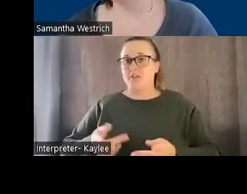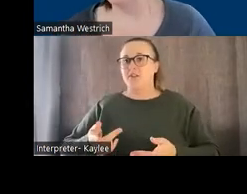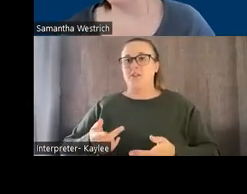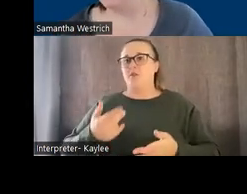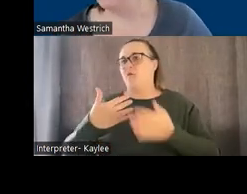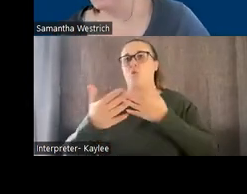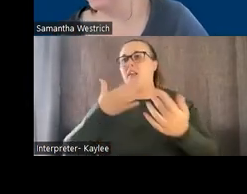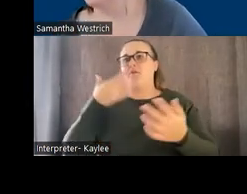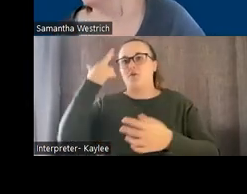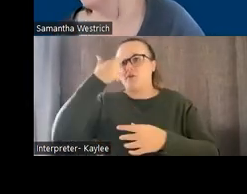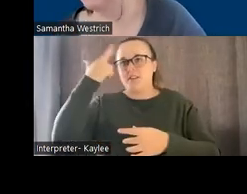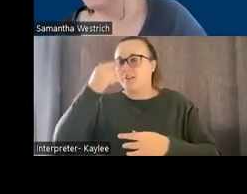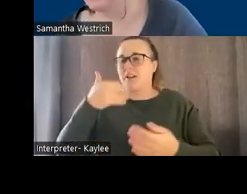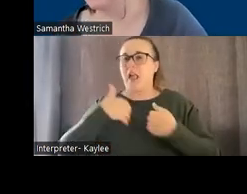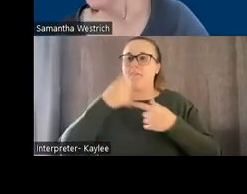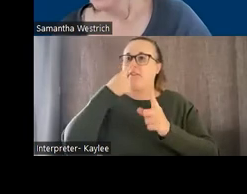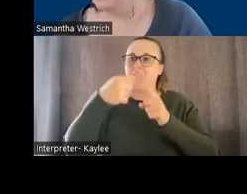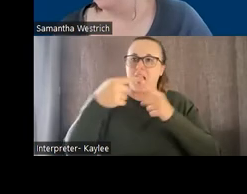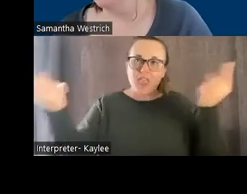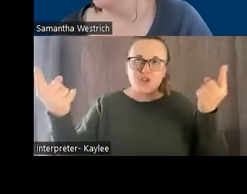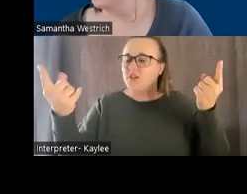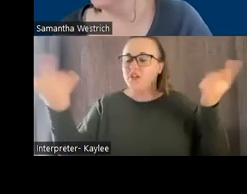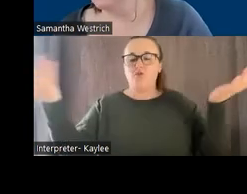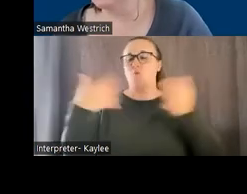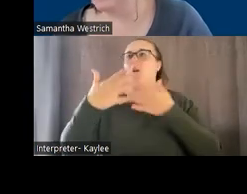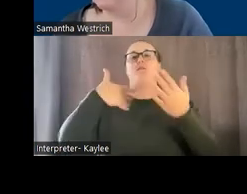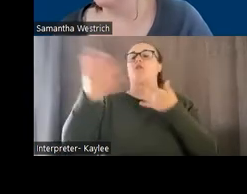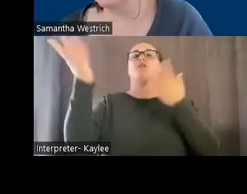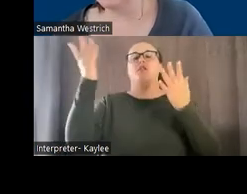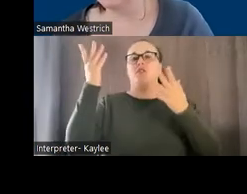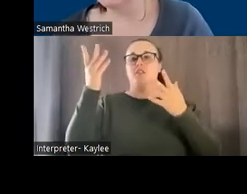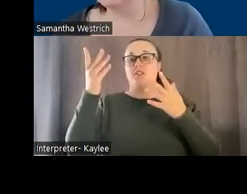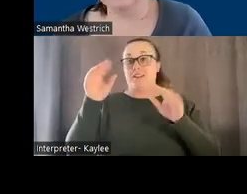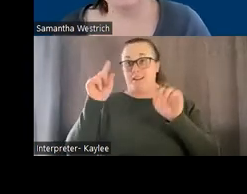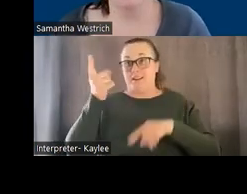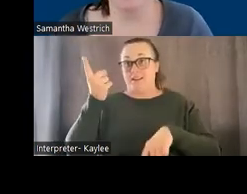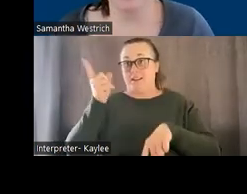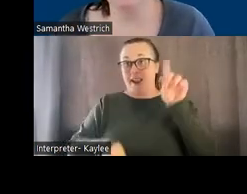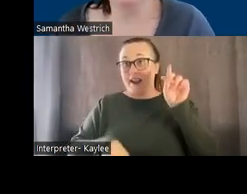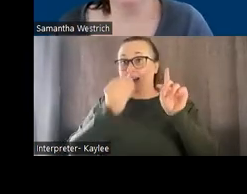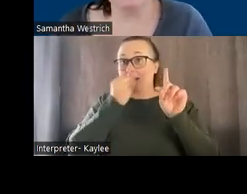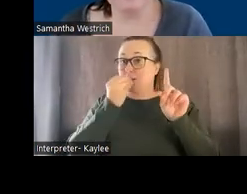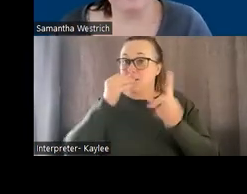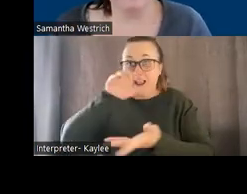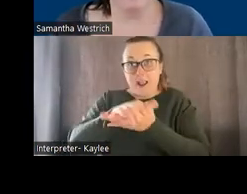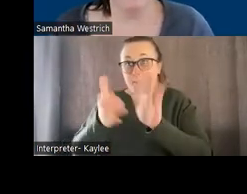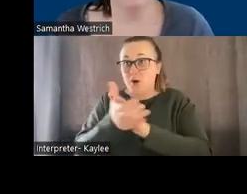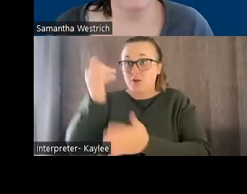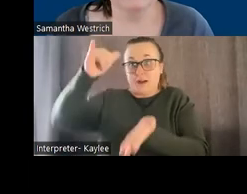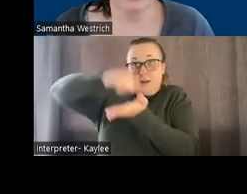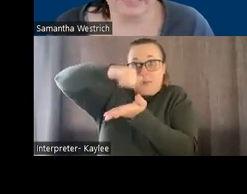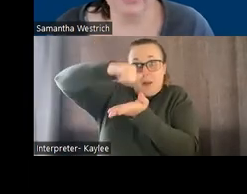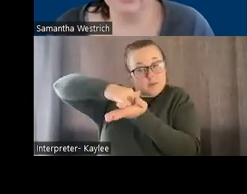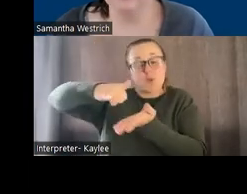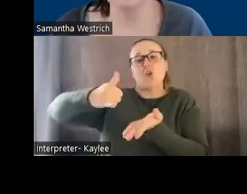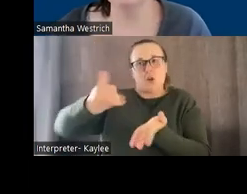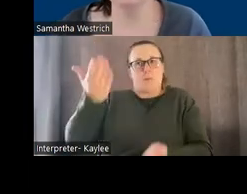reason, they have an allergy or something like that. So it's not able to eat things like a hamburger, that might be something that we want